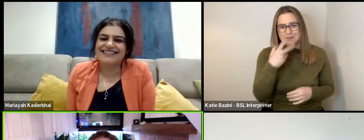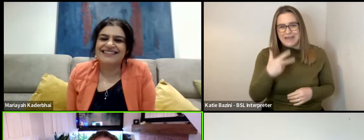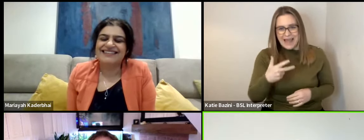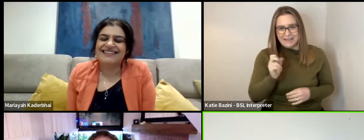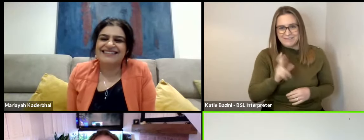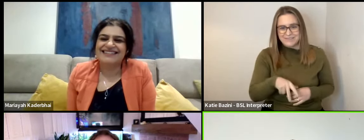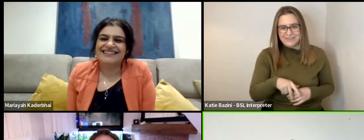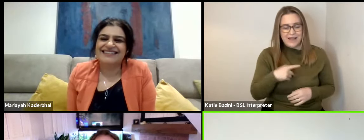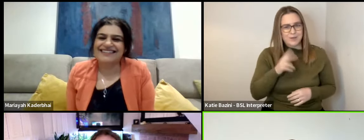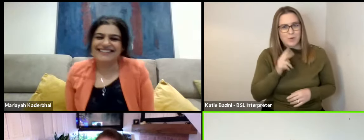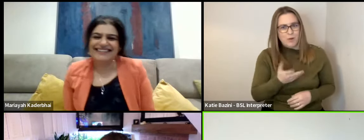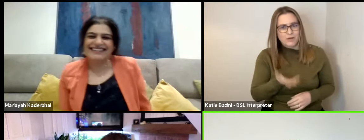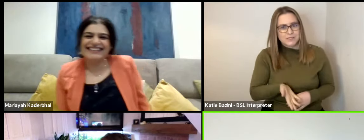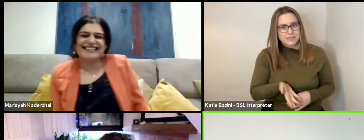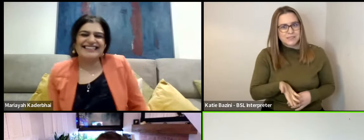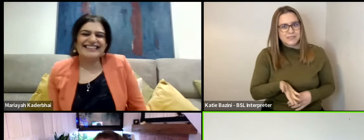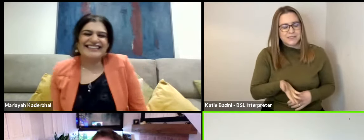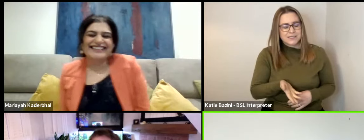You're looking.